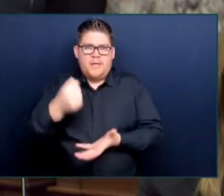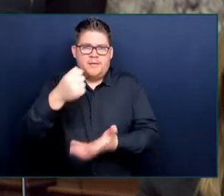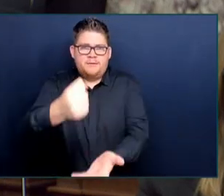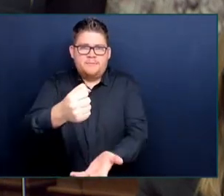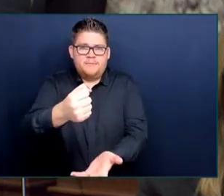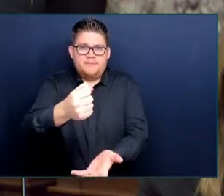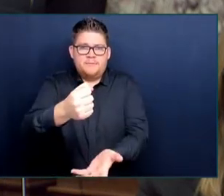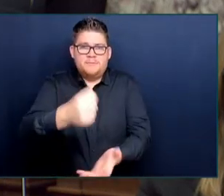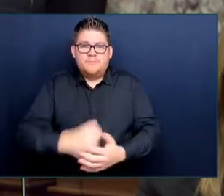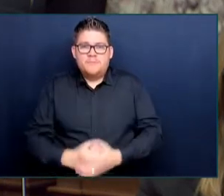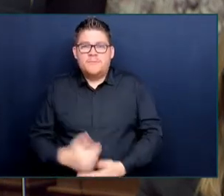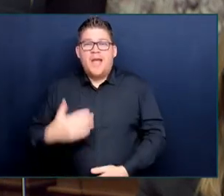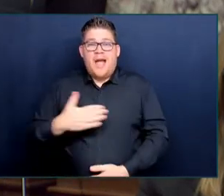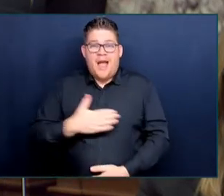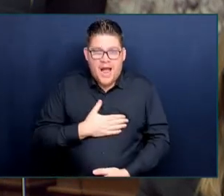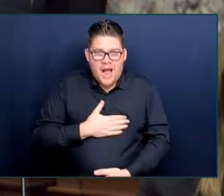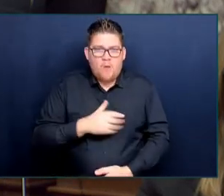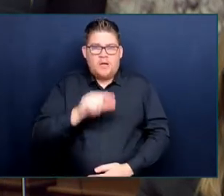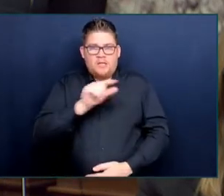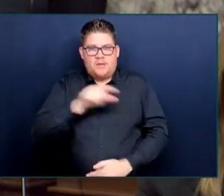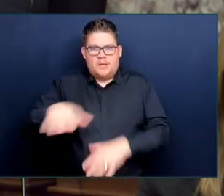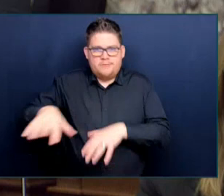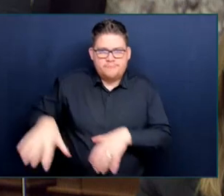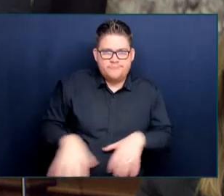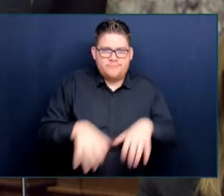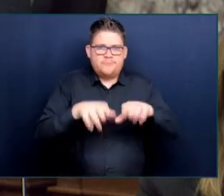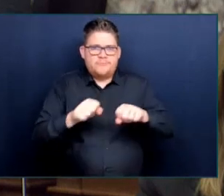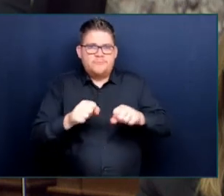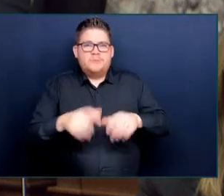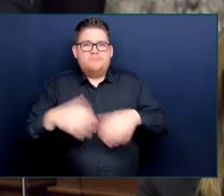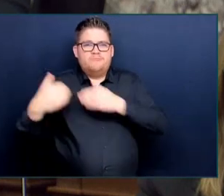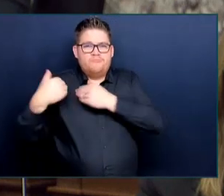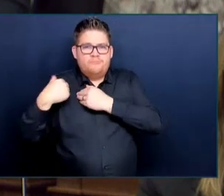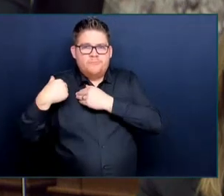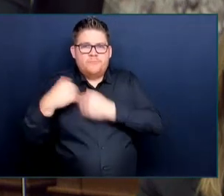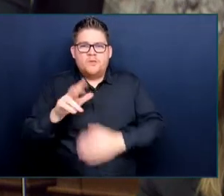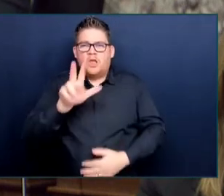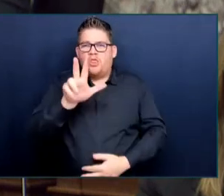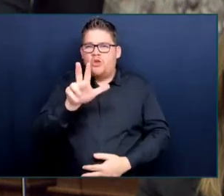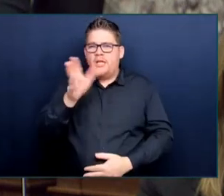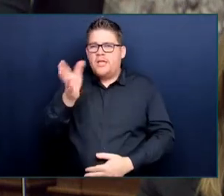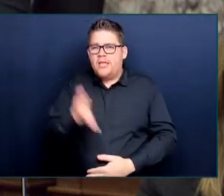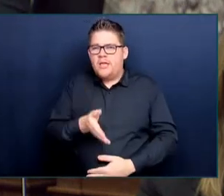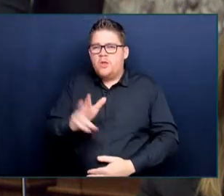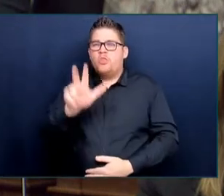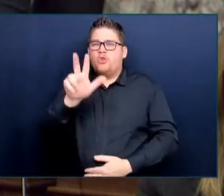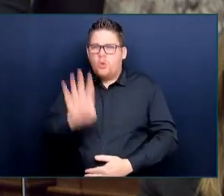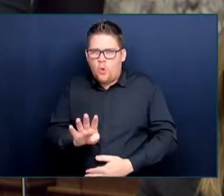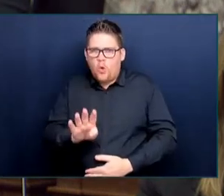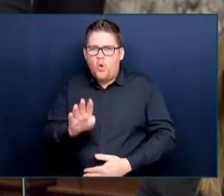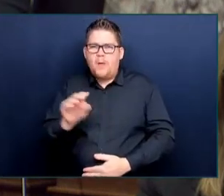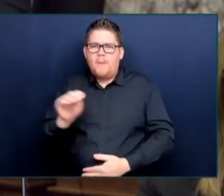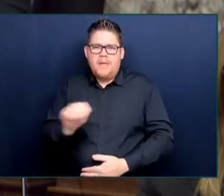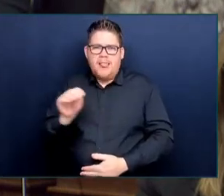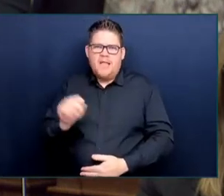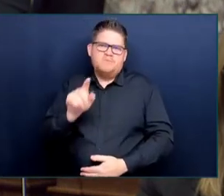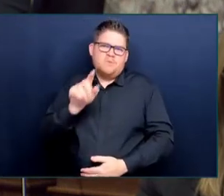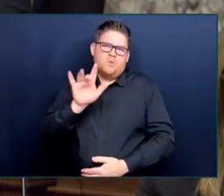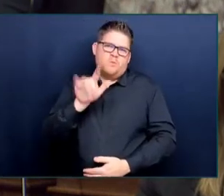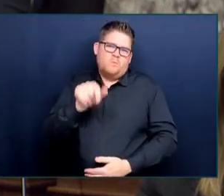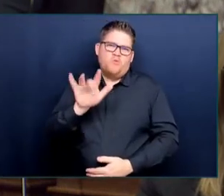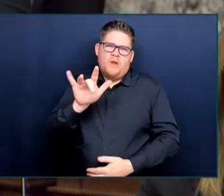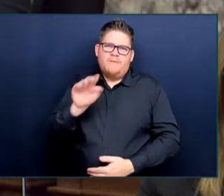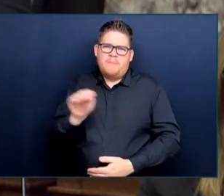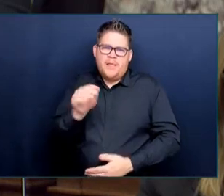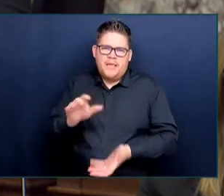that provided three-quarters of a million dollars to colleges and universities to prevent and to respond to sexual violence. That was